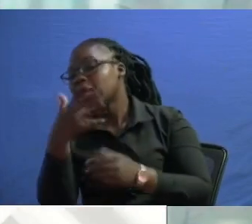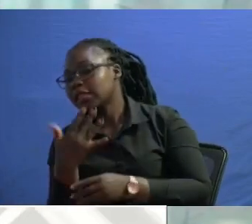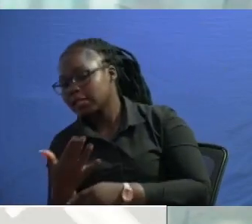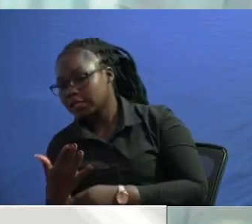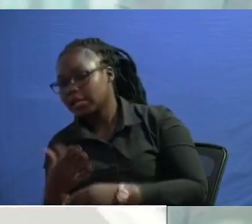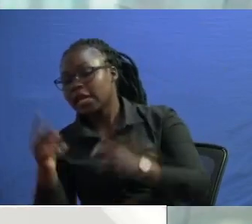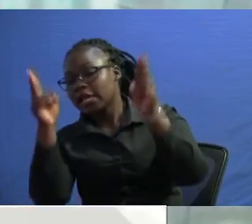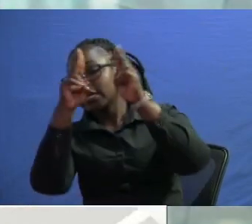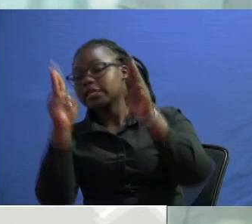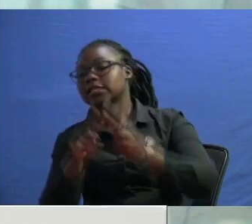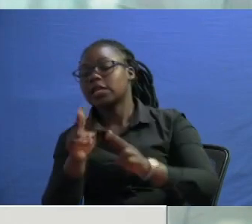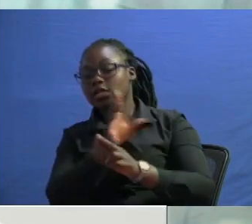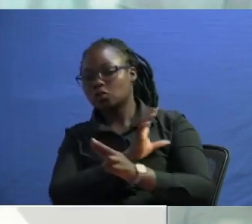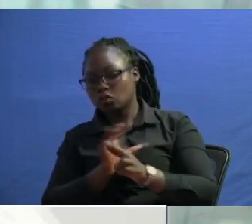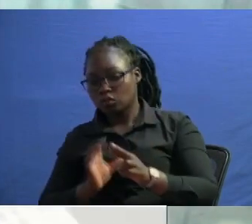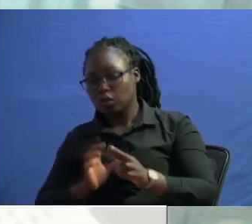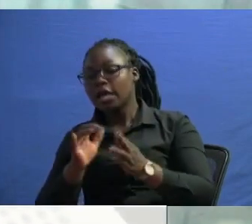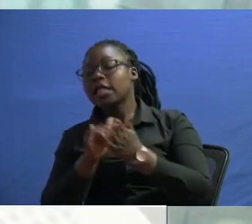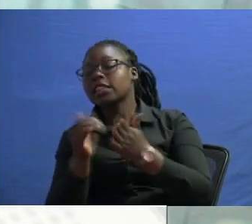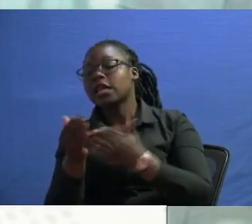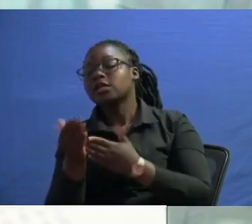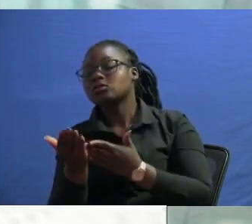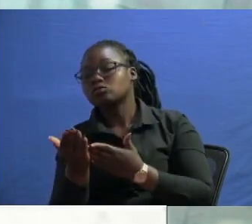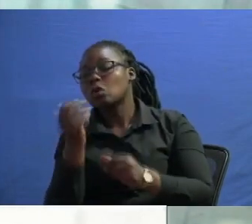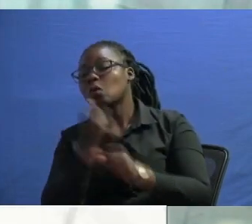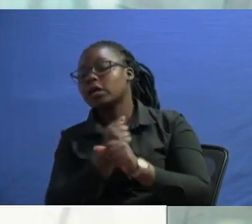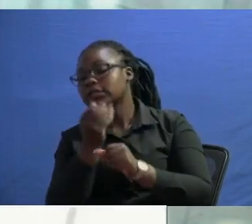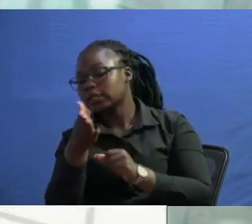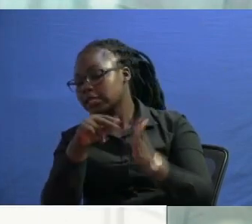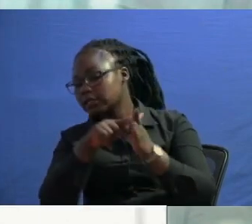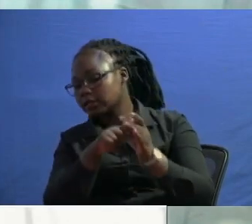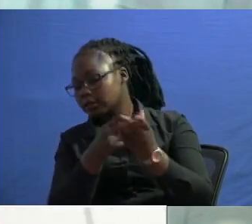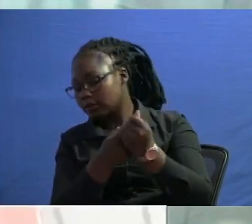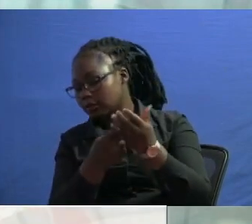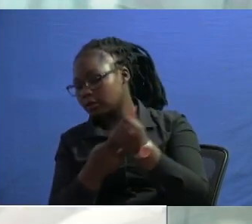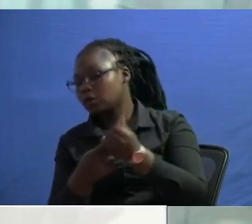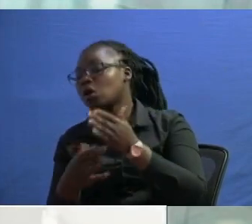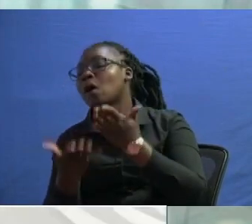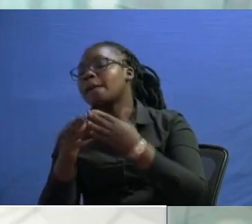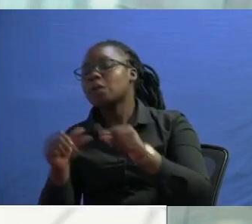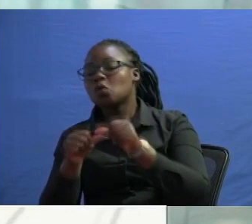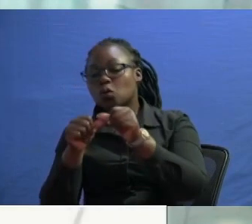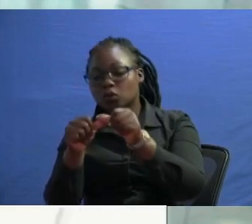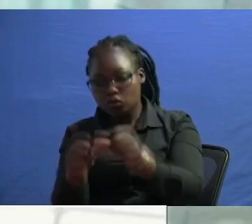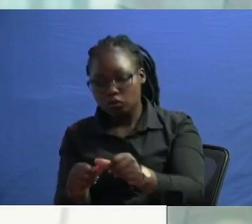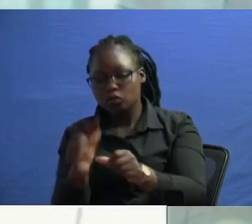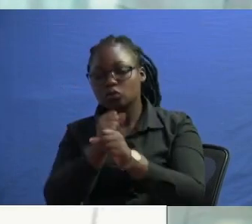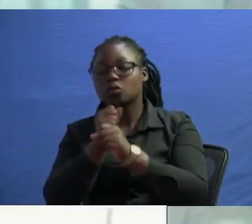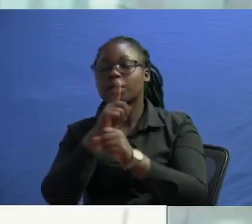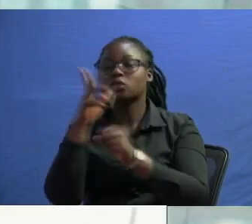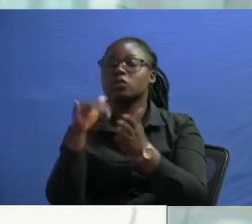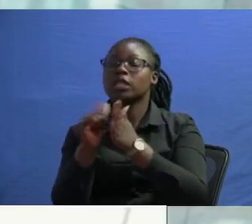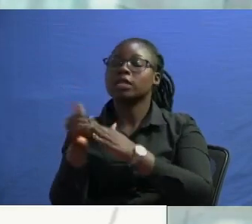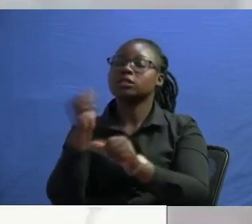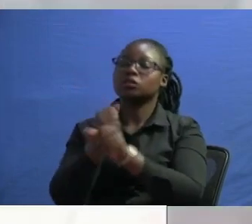international community that facilitated that particular contract may still proceed as a prefect to ensure that it is